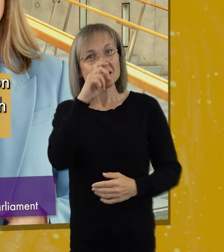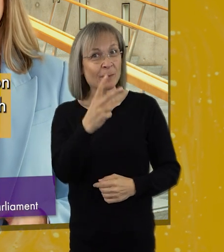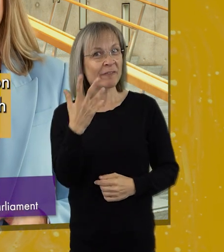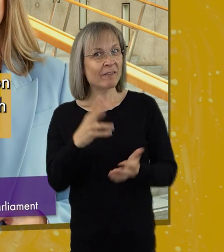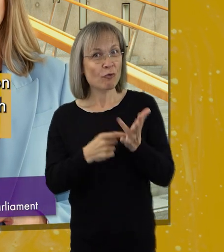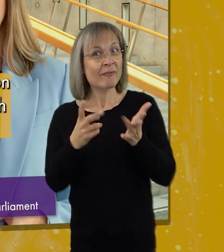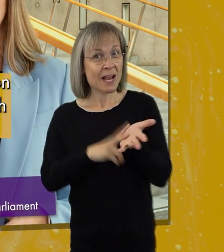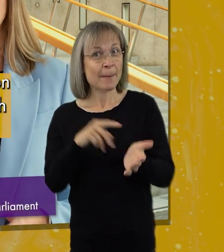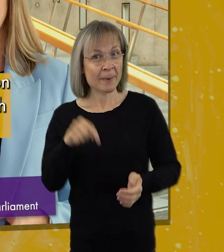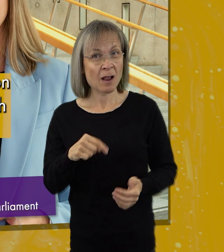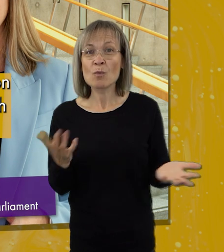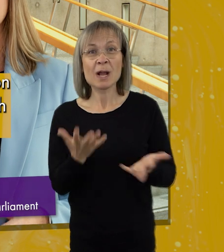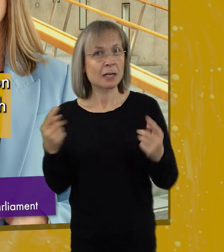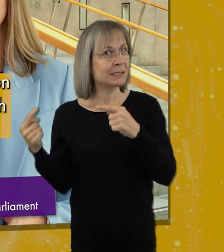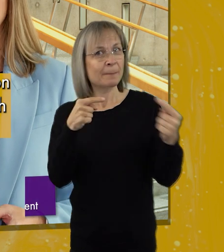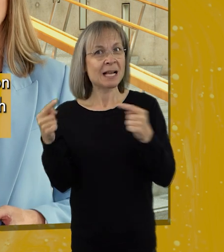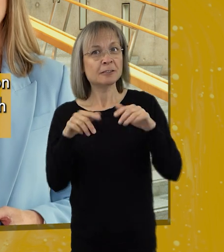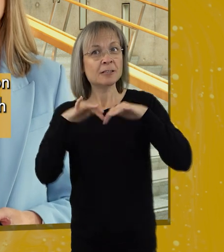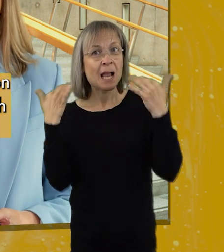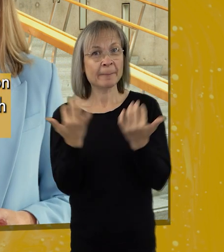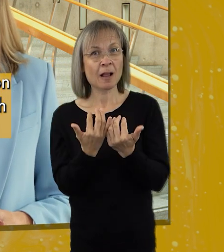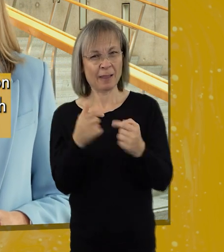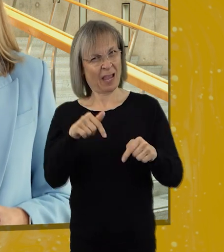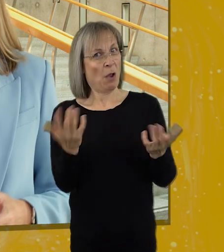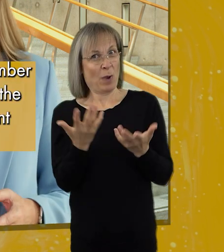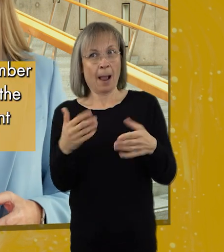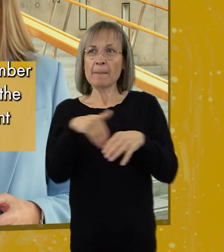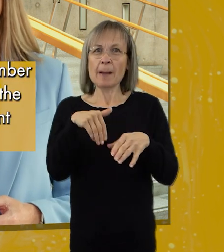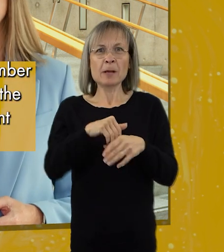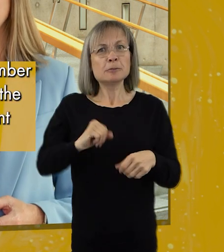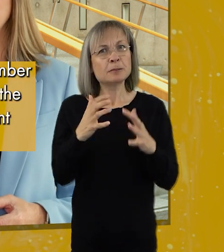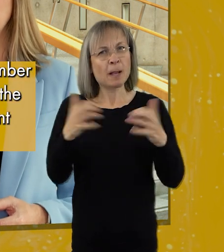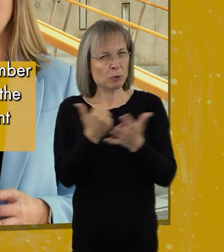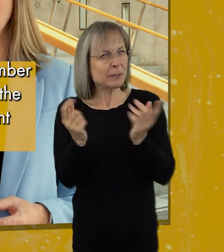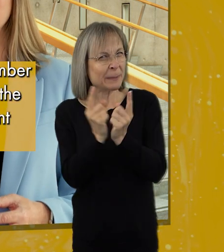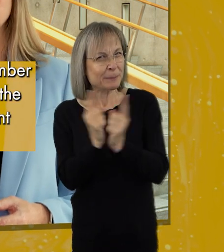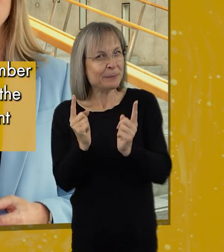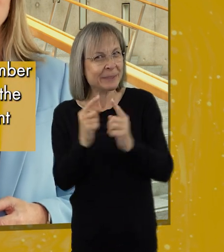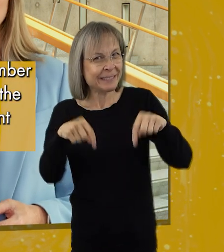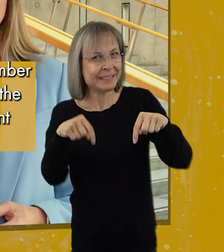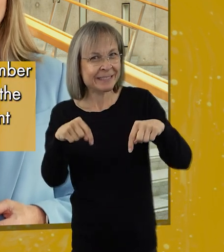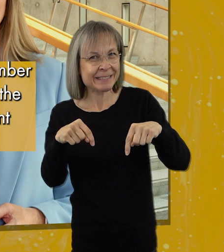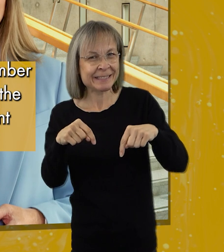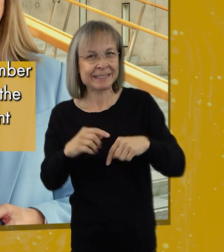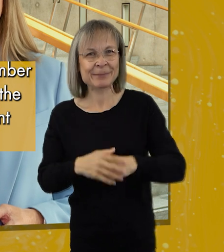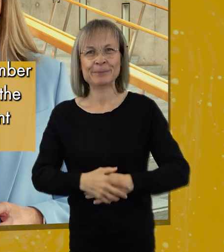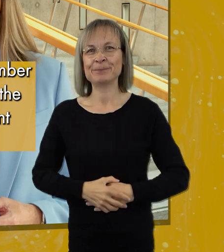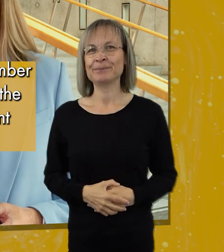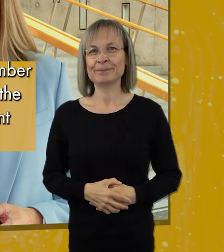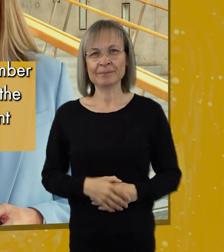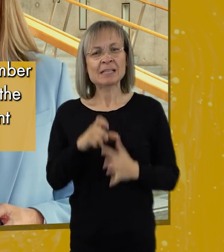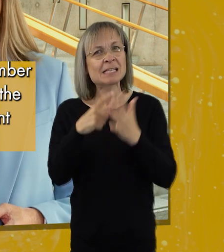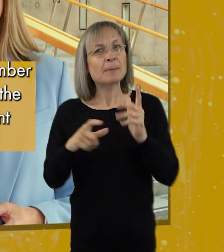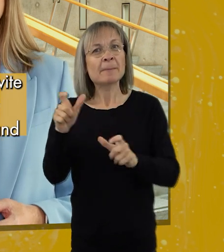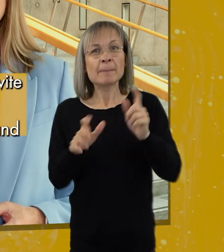It will take place on Saturday the 25th of November in the debating chamber where members of the Scottish Parliament usually